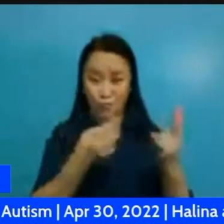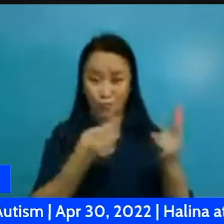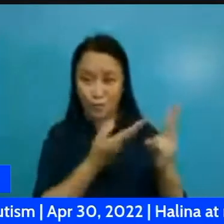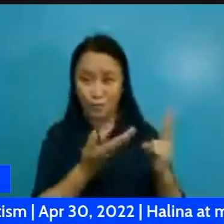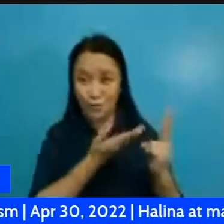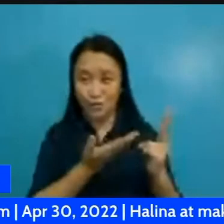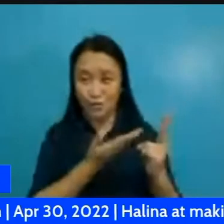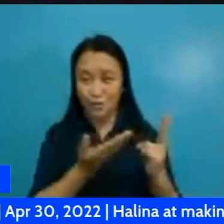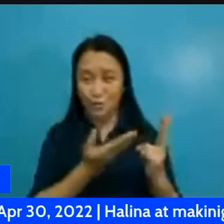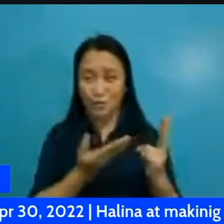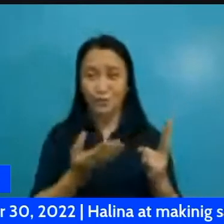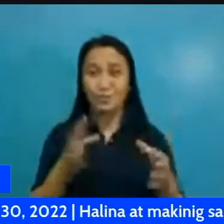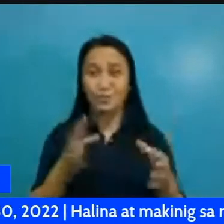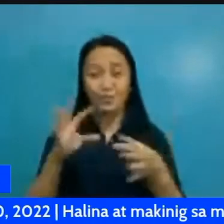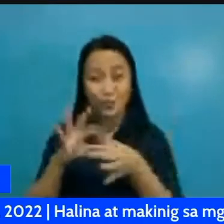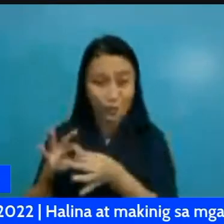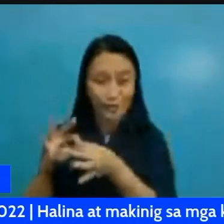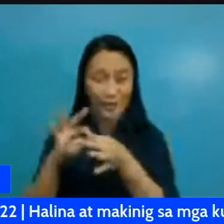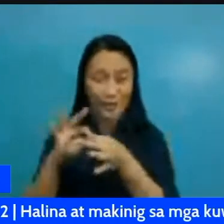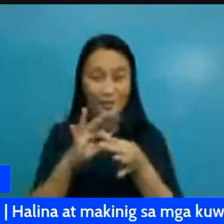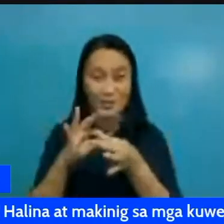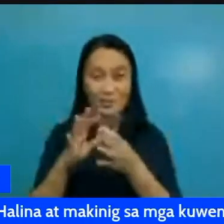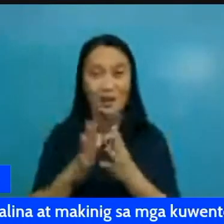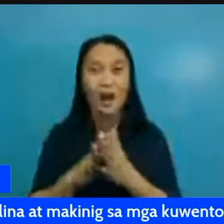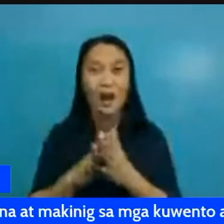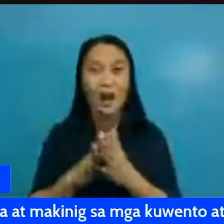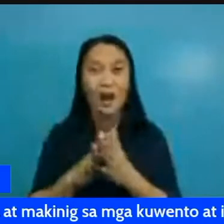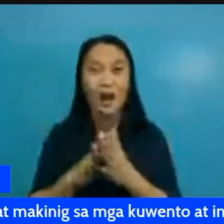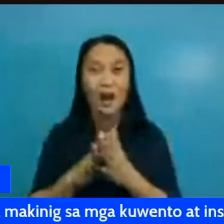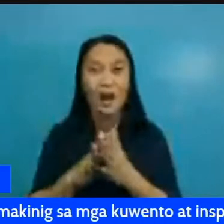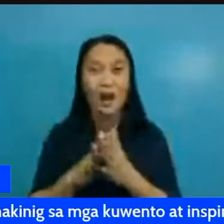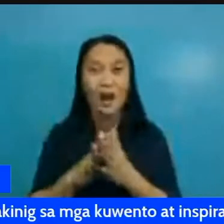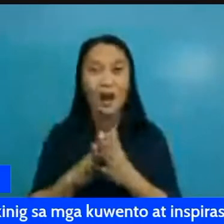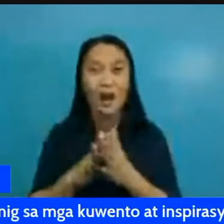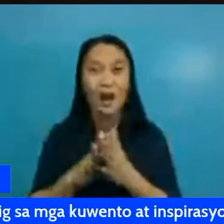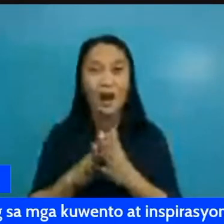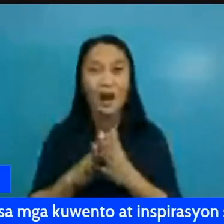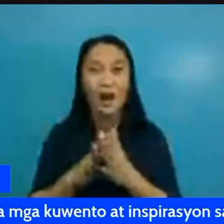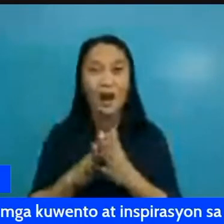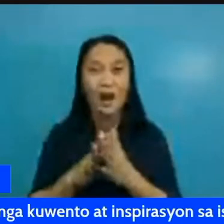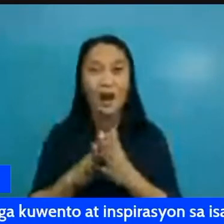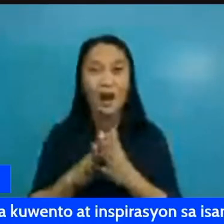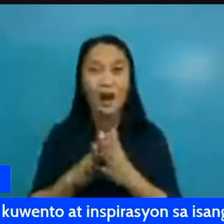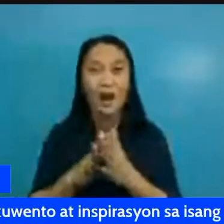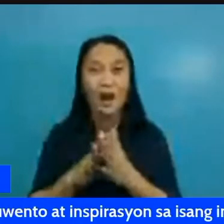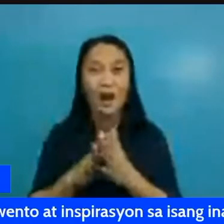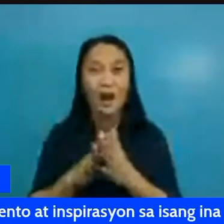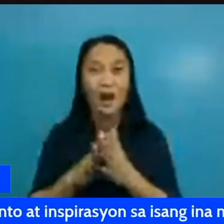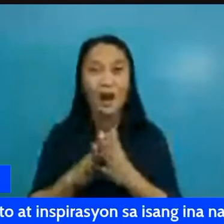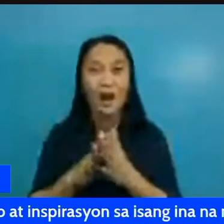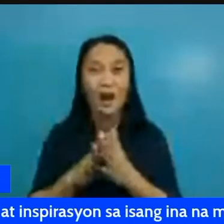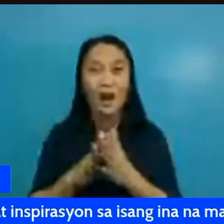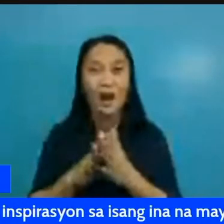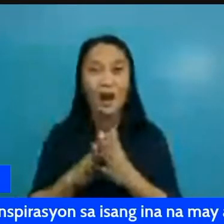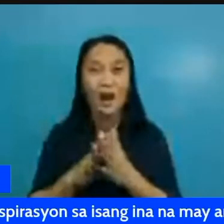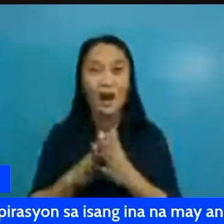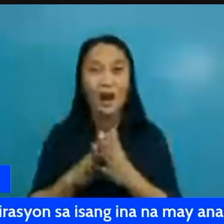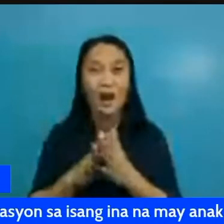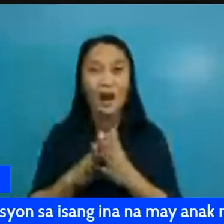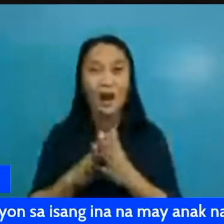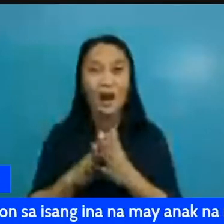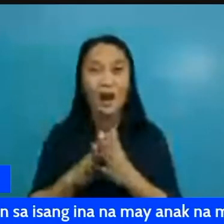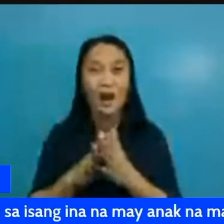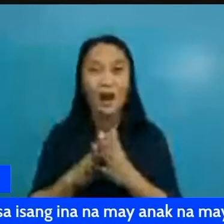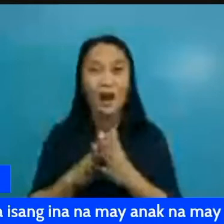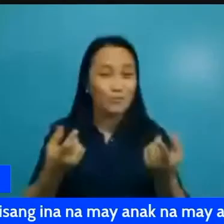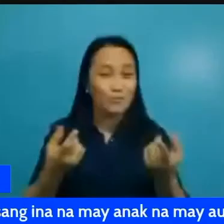po? so nandodun na yung mga talent tinakita nila kung paano nila ginagawa yung mga talent how they showcase their